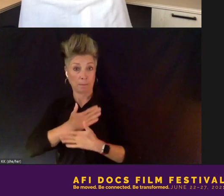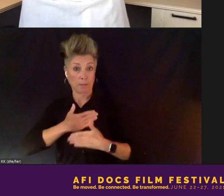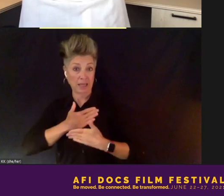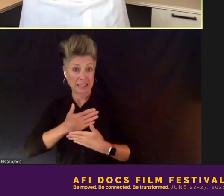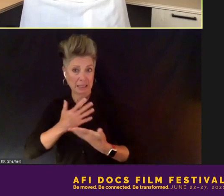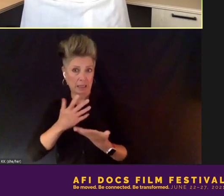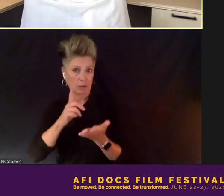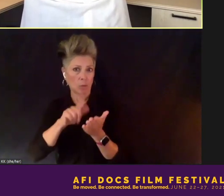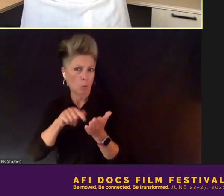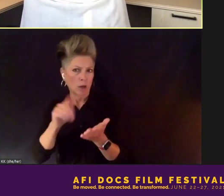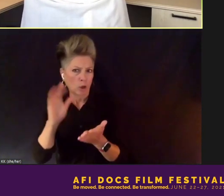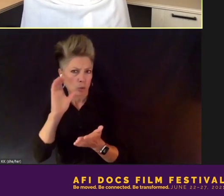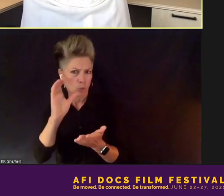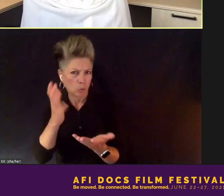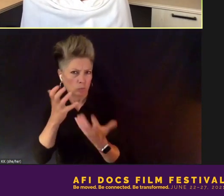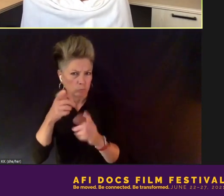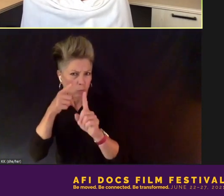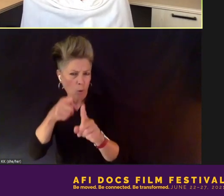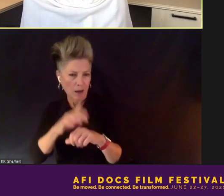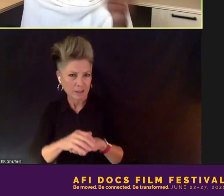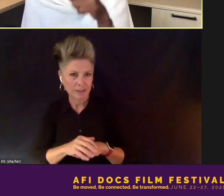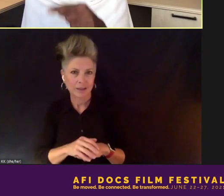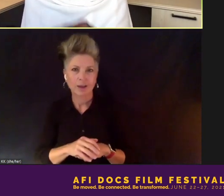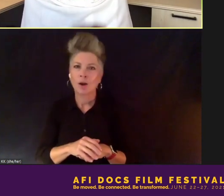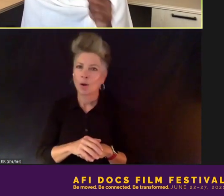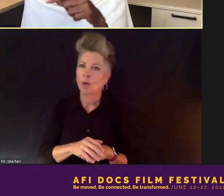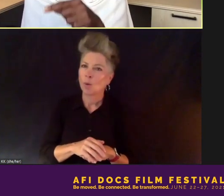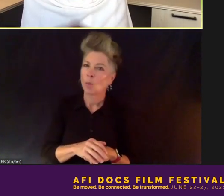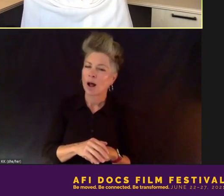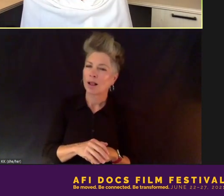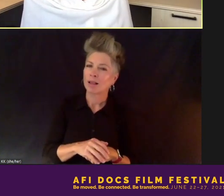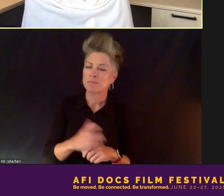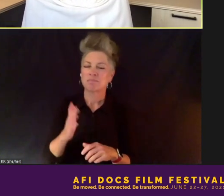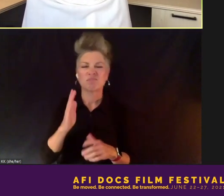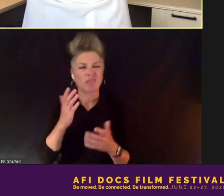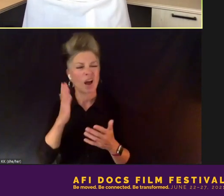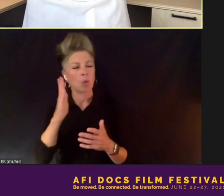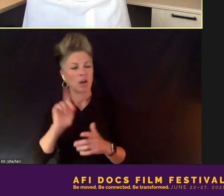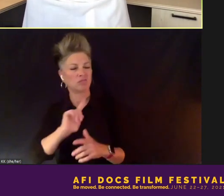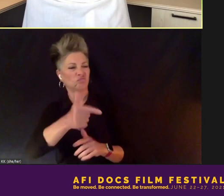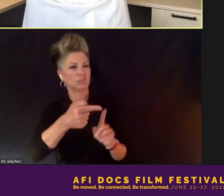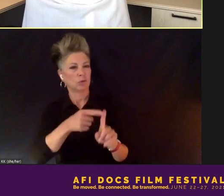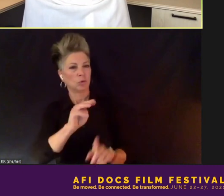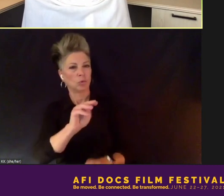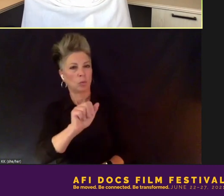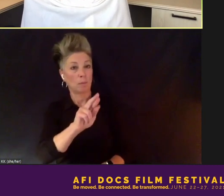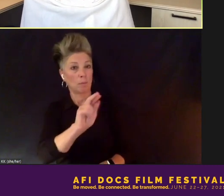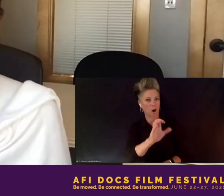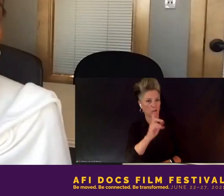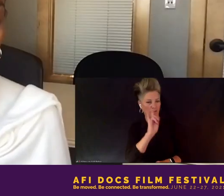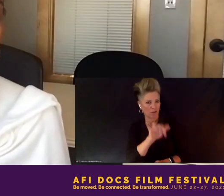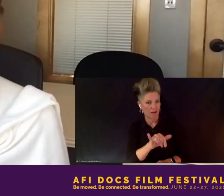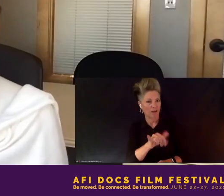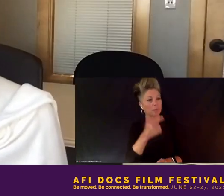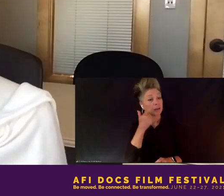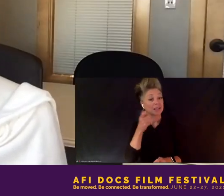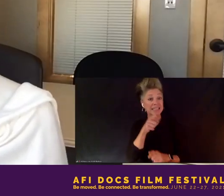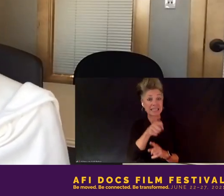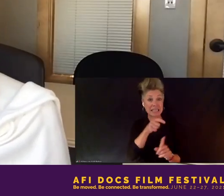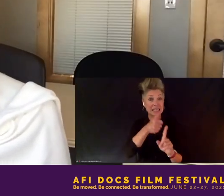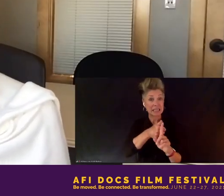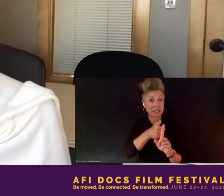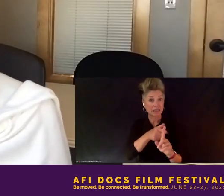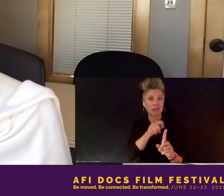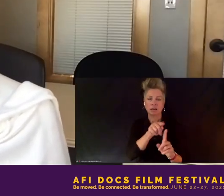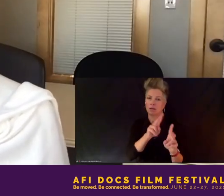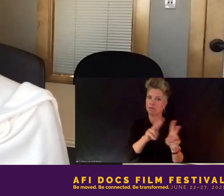Well, I'll kick it off, Mark. I'll toss it to Mark, because Mark was very